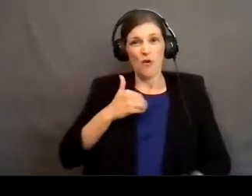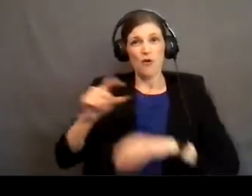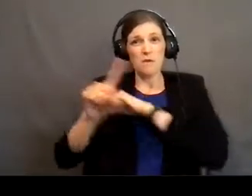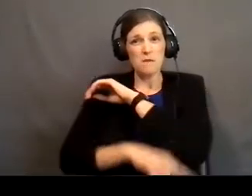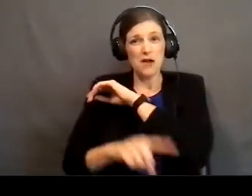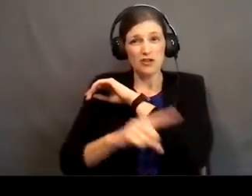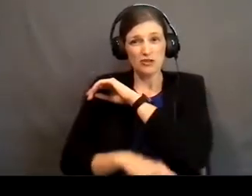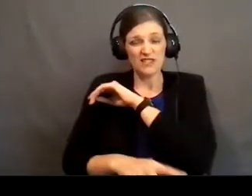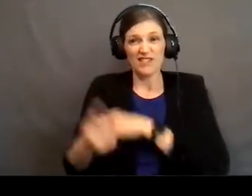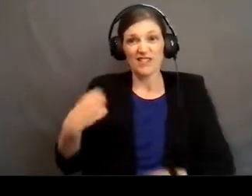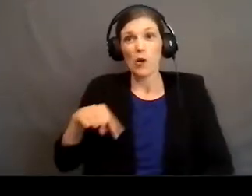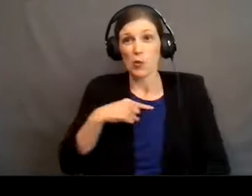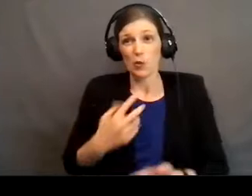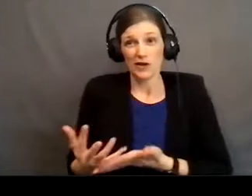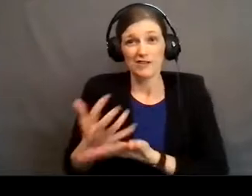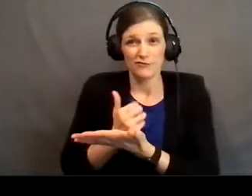that we deserved.